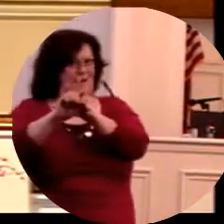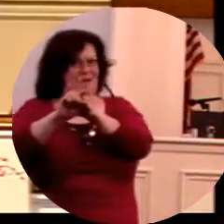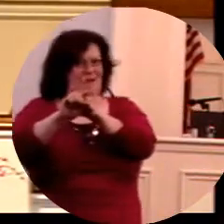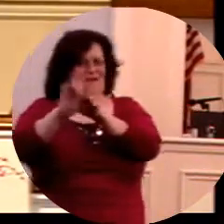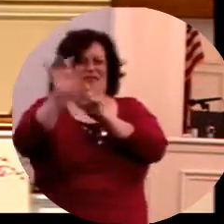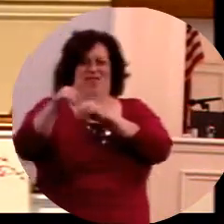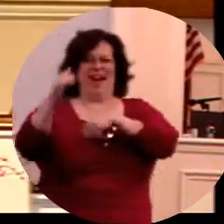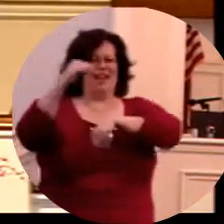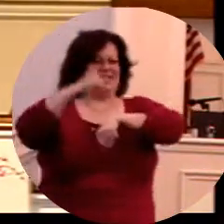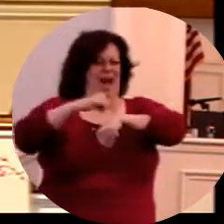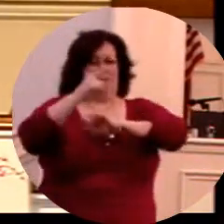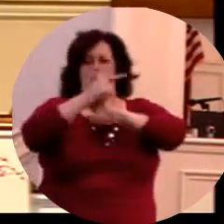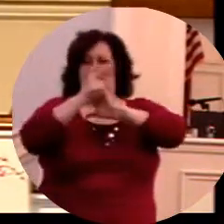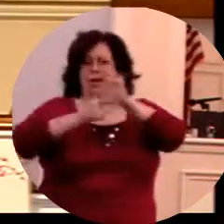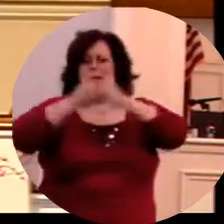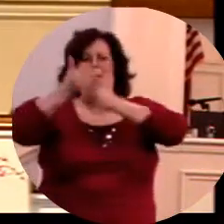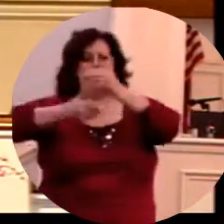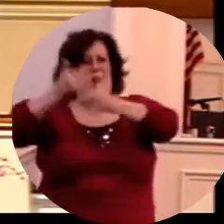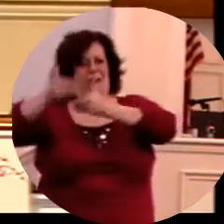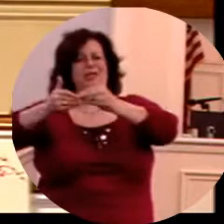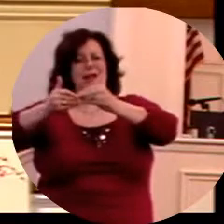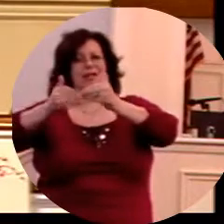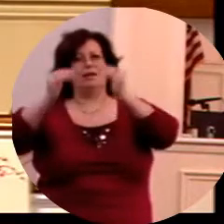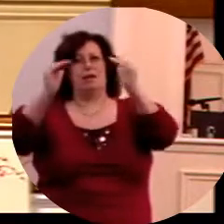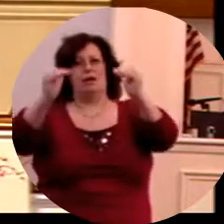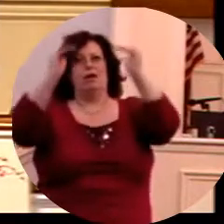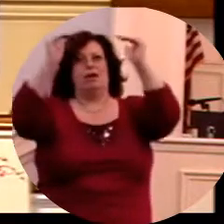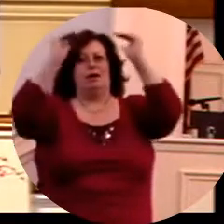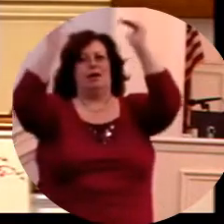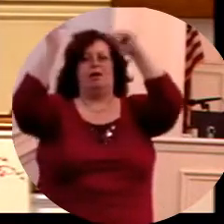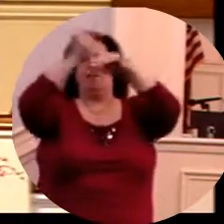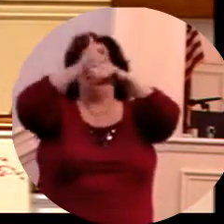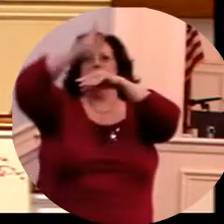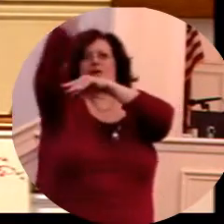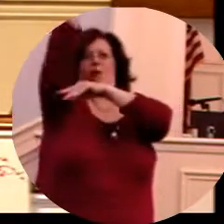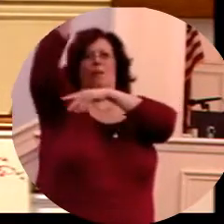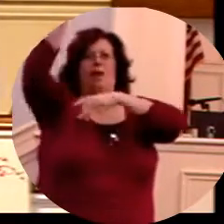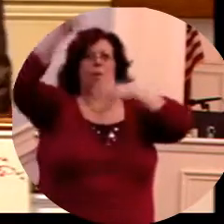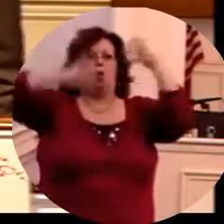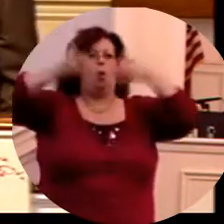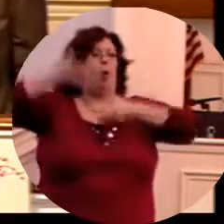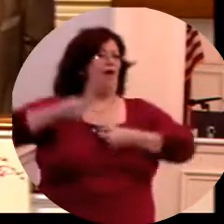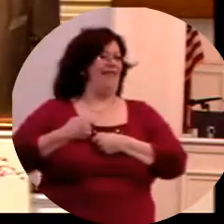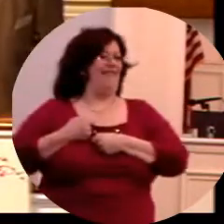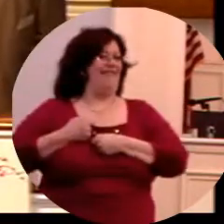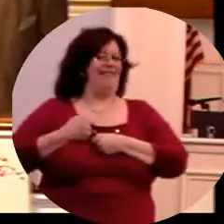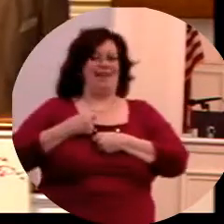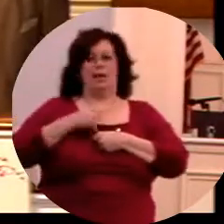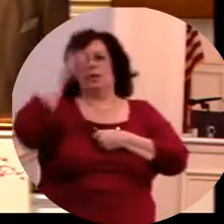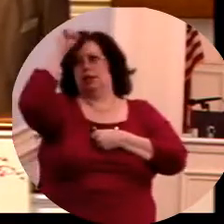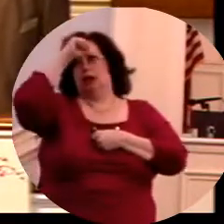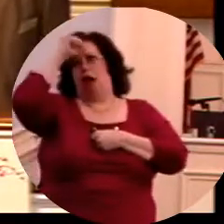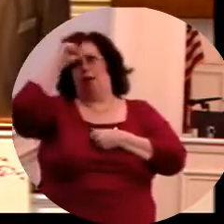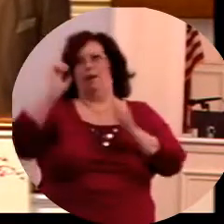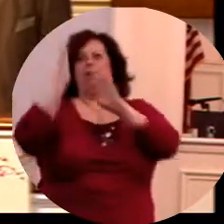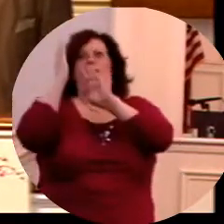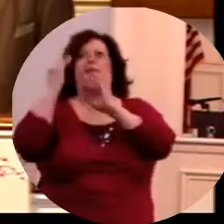the appeal process of that day until it reached the Supreme Court. Now Solomon was the Supreme Court of that day.